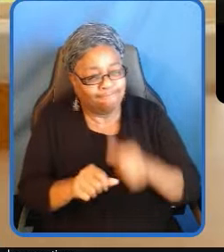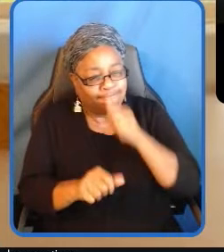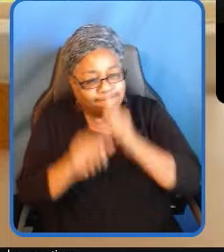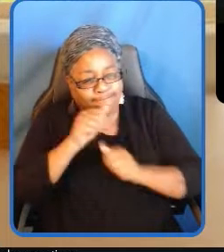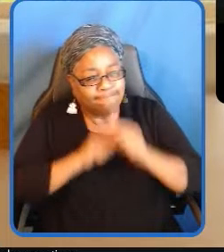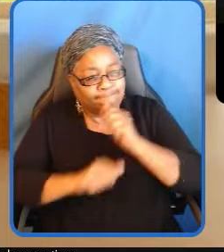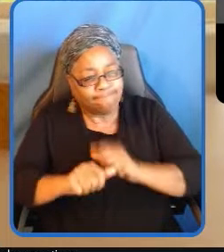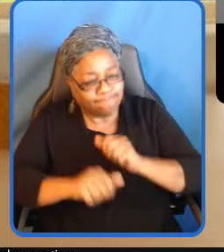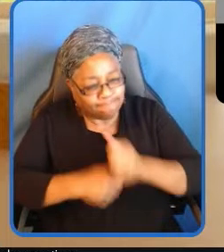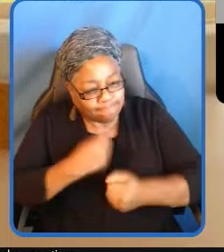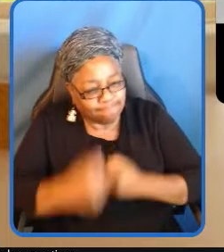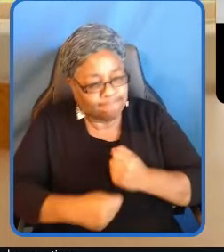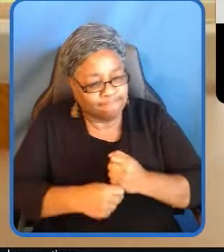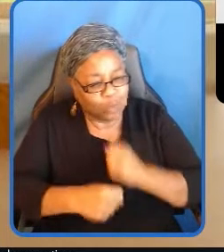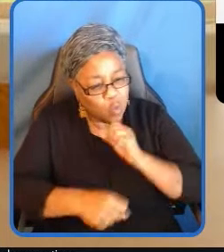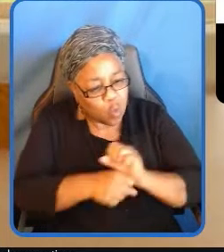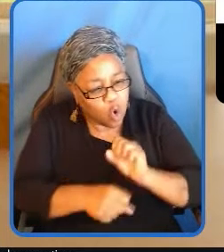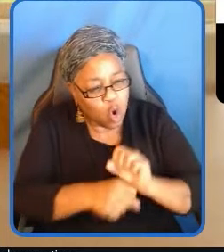have succeeded